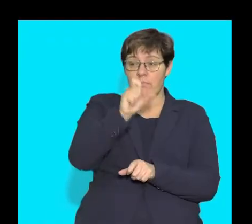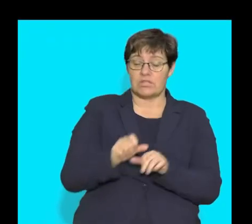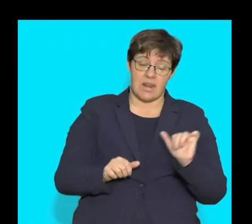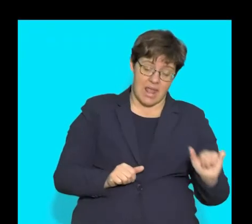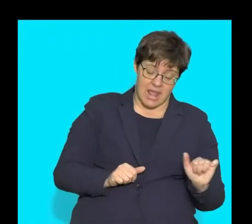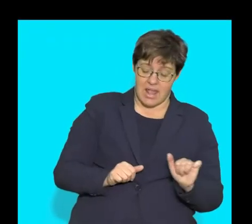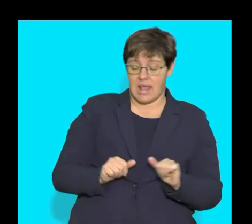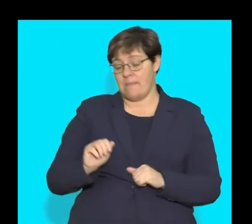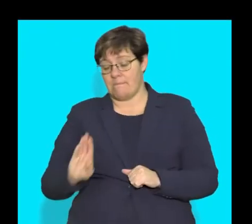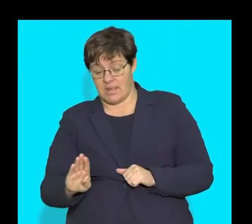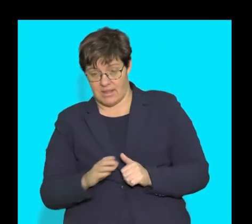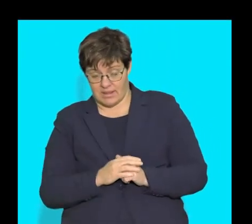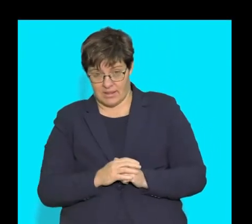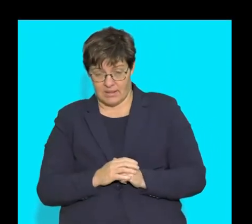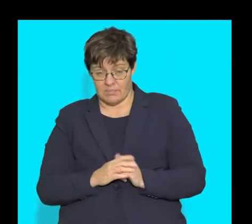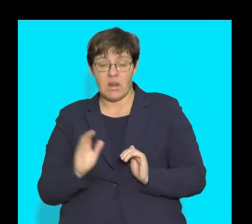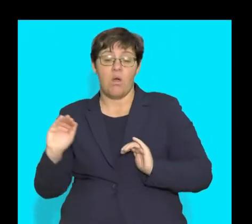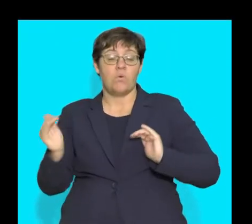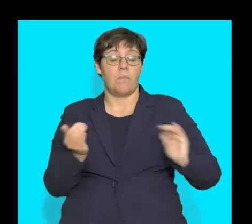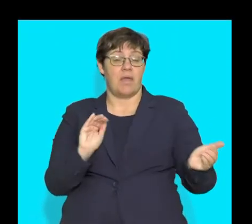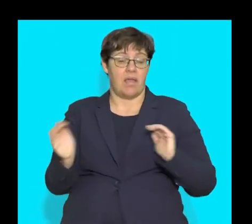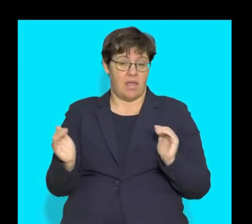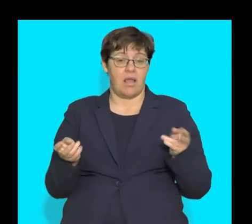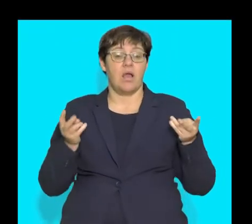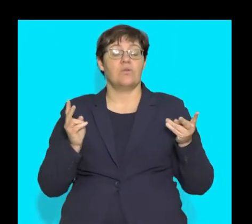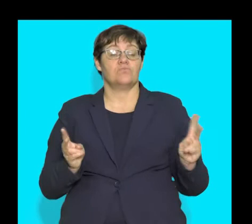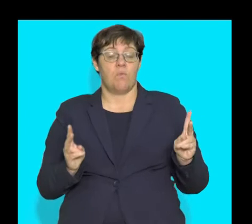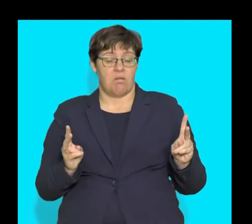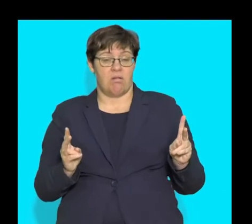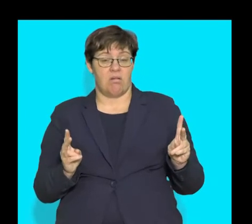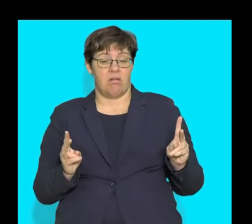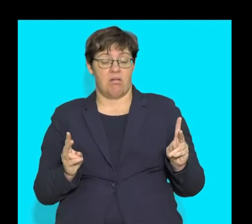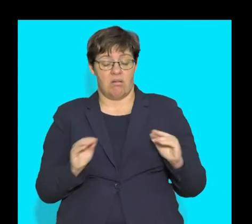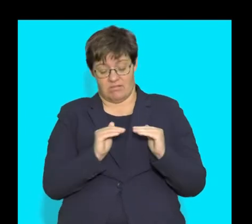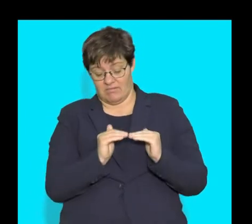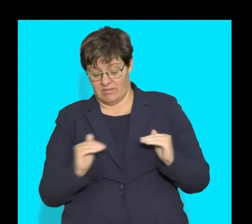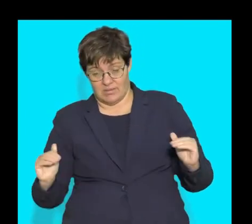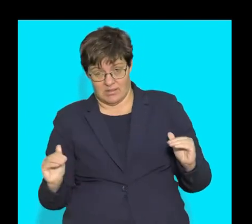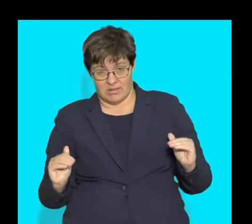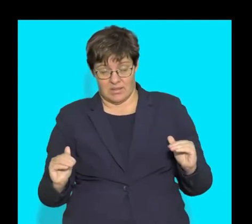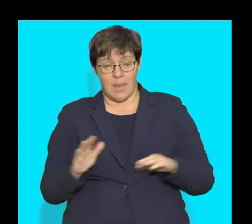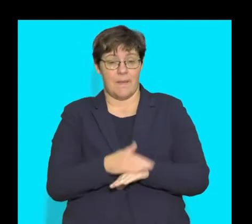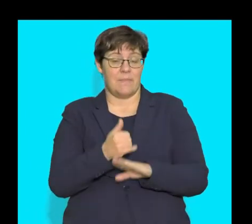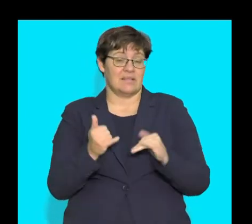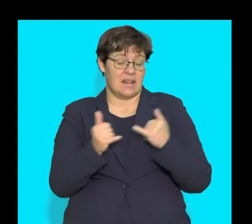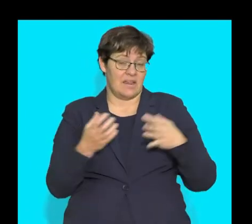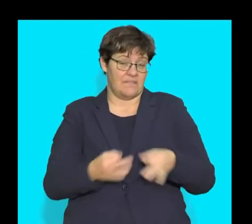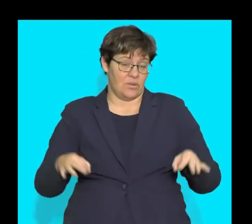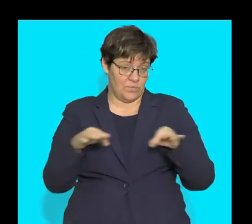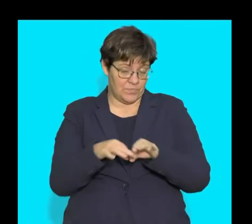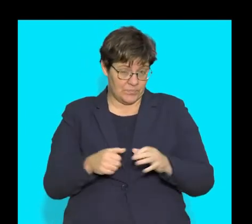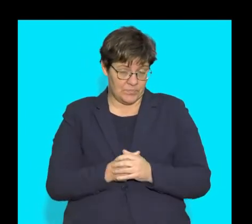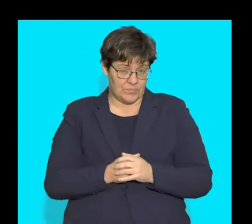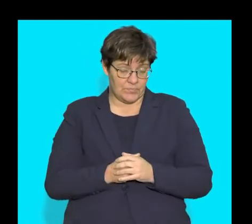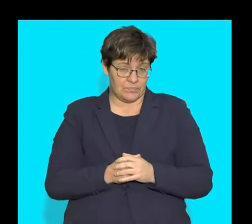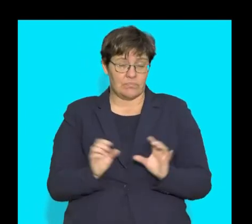A and B. And then that is then compared to the normal blood glucose level, which we see as the baseline value. So